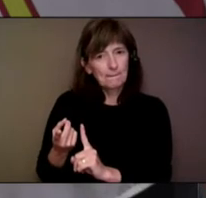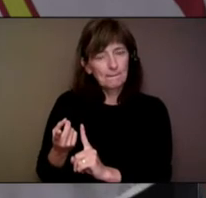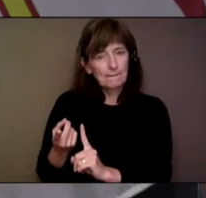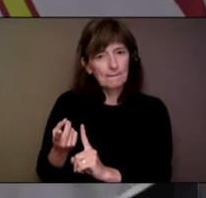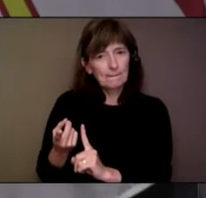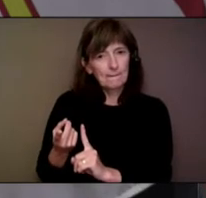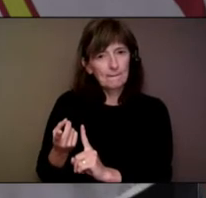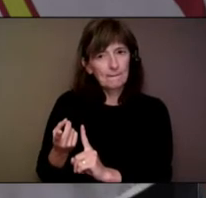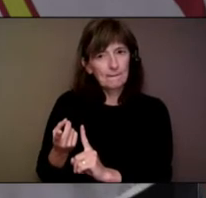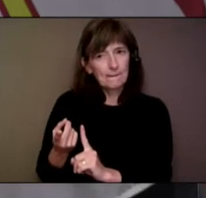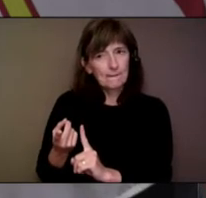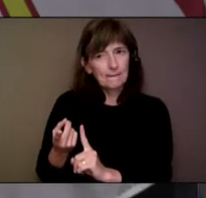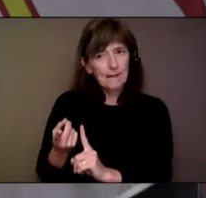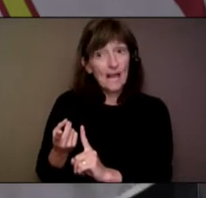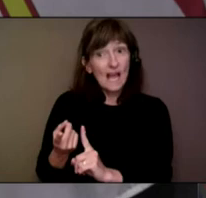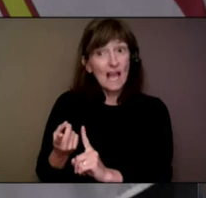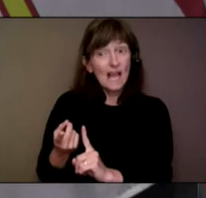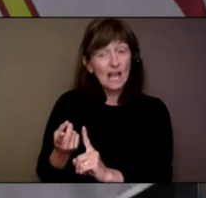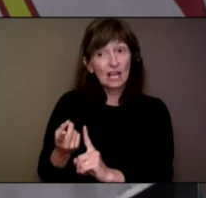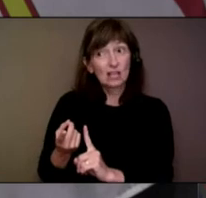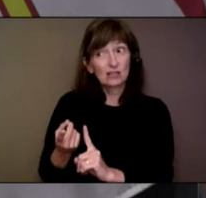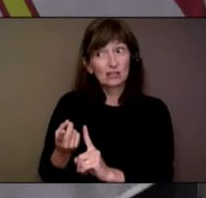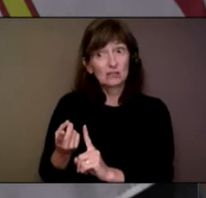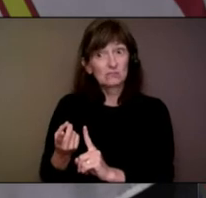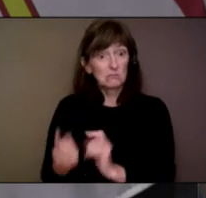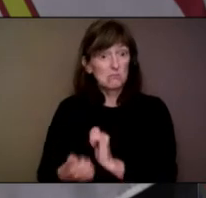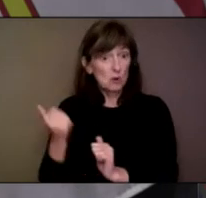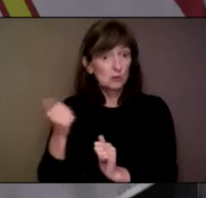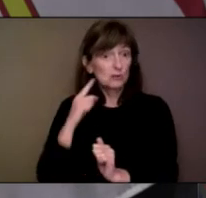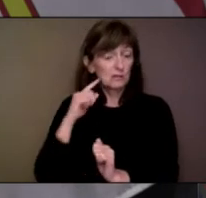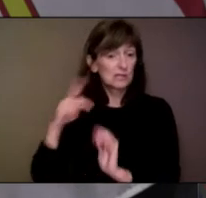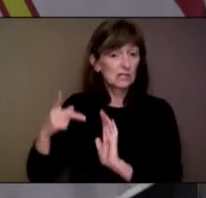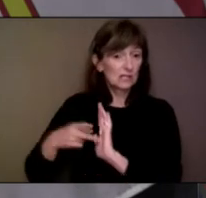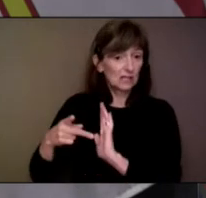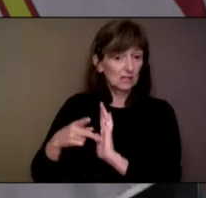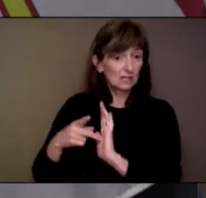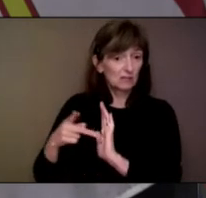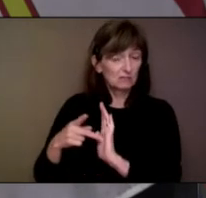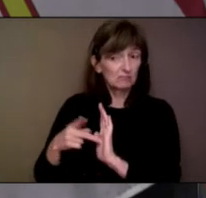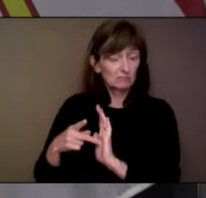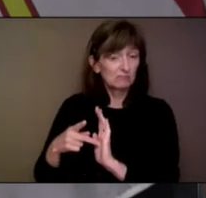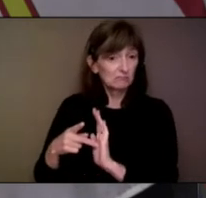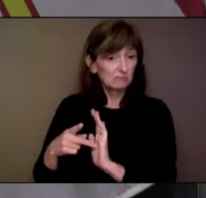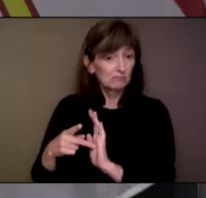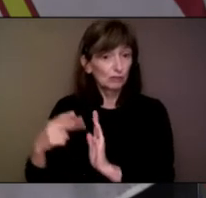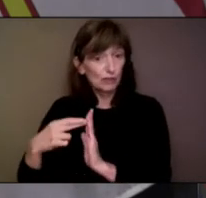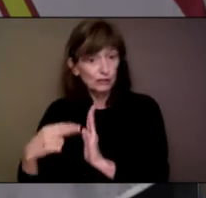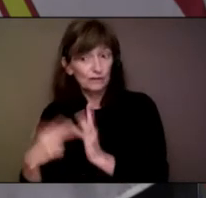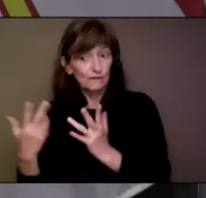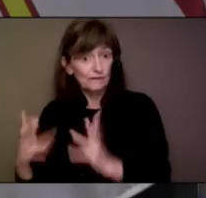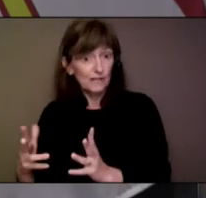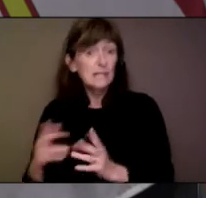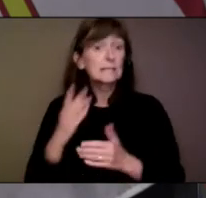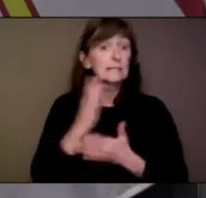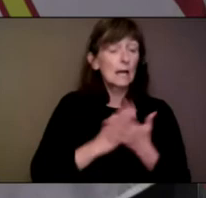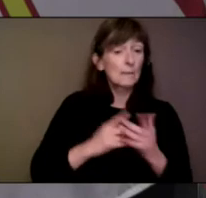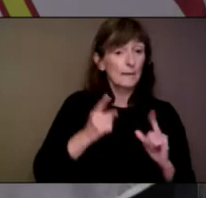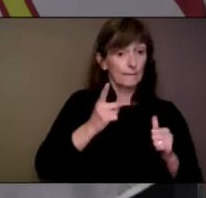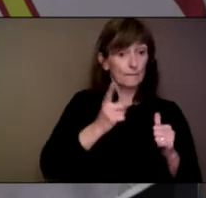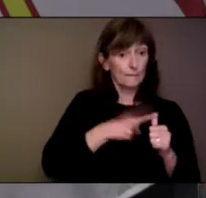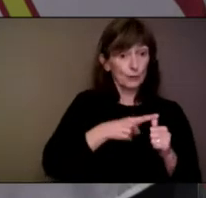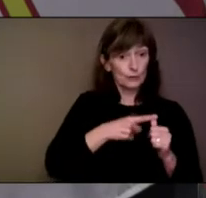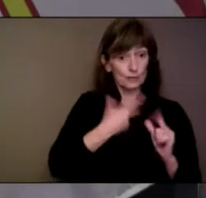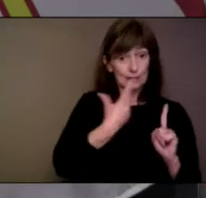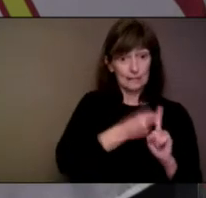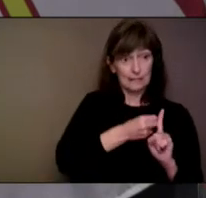gotten the second dose. So it appears that, you people who may have gotten their first dose elsewhere have gotten their second